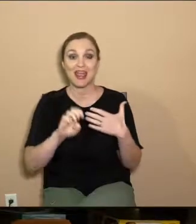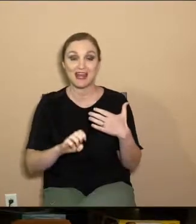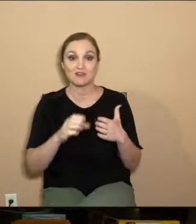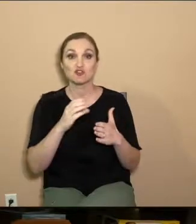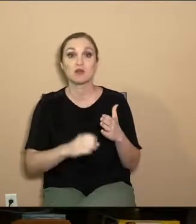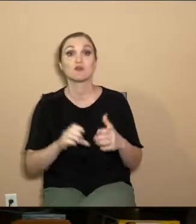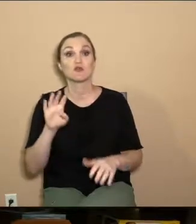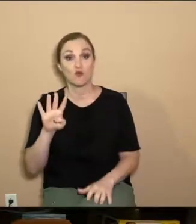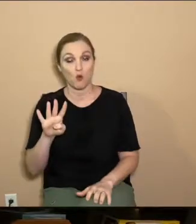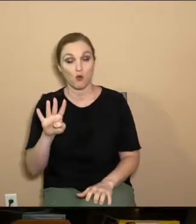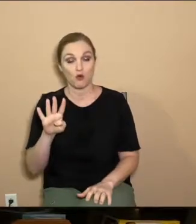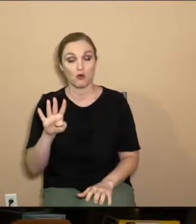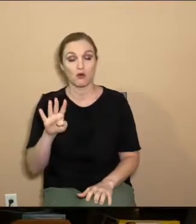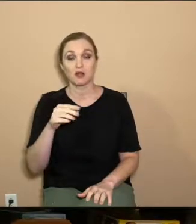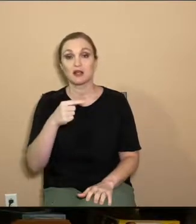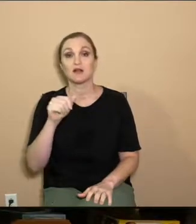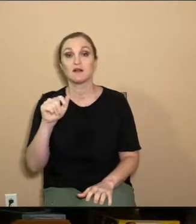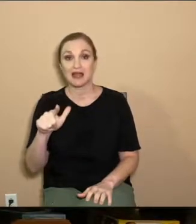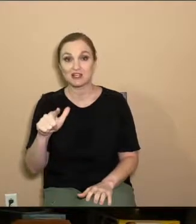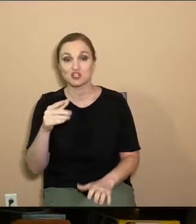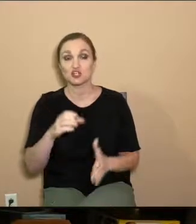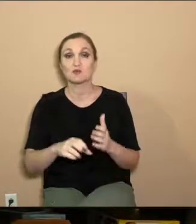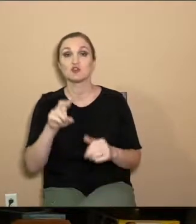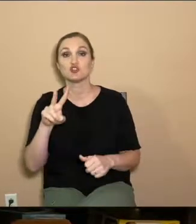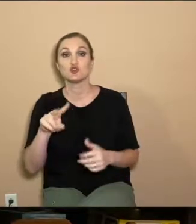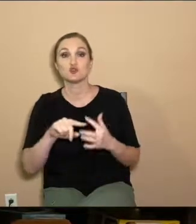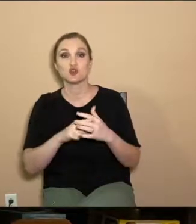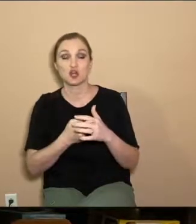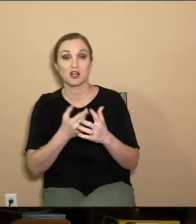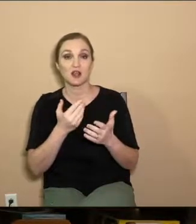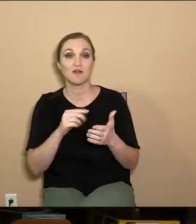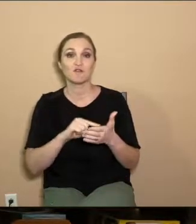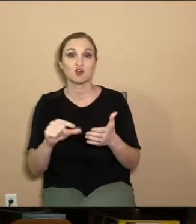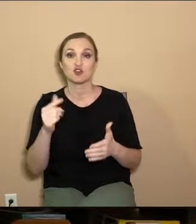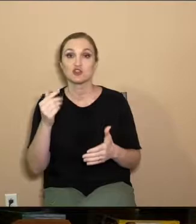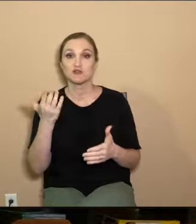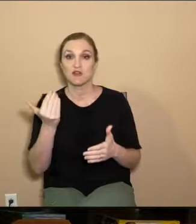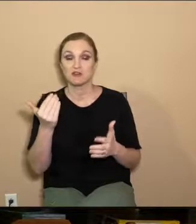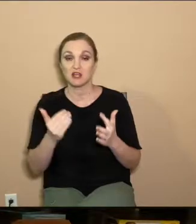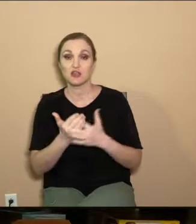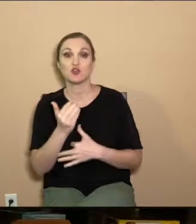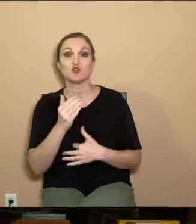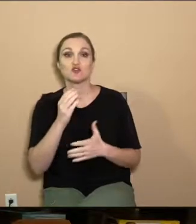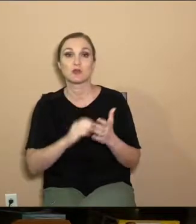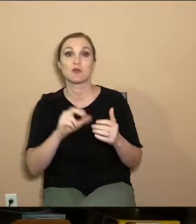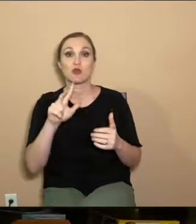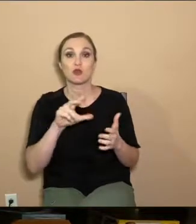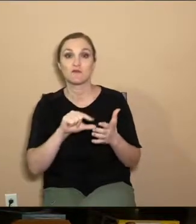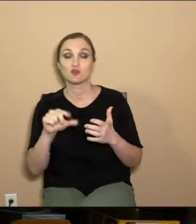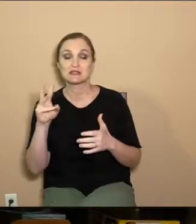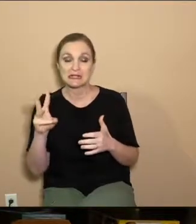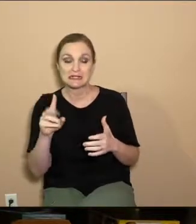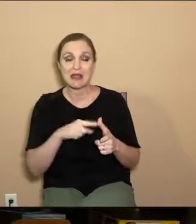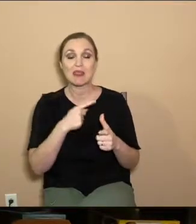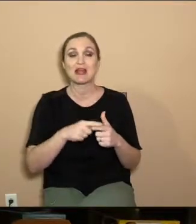4. I've got Galatians chapter 2 beginning in verse 15 through chapter 3 verse 6. And then Ephesians chapter